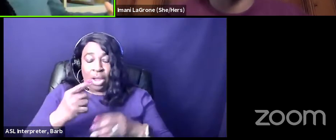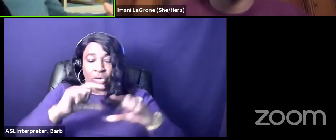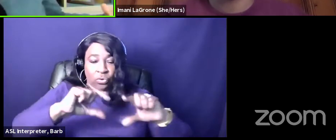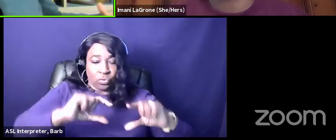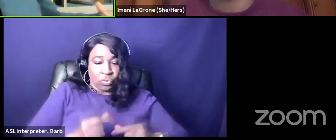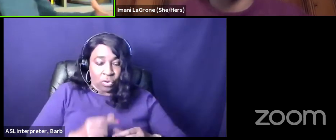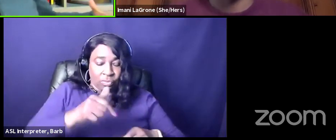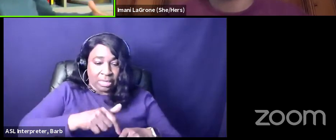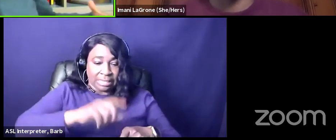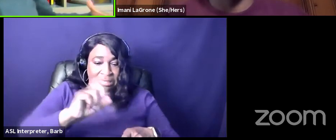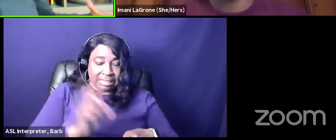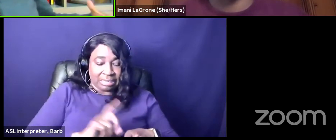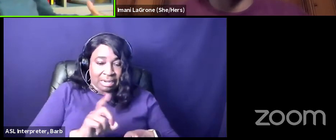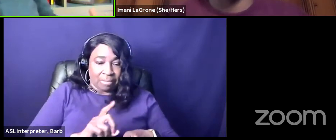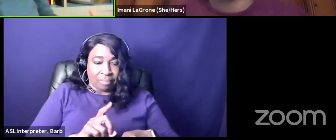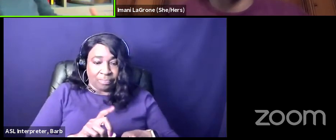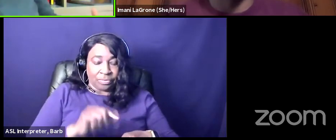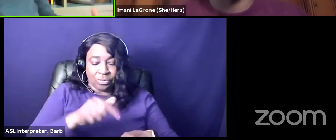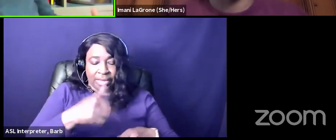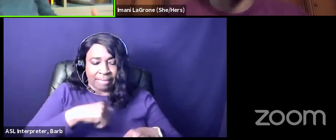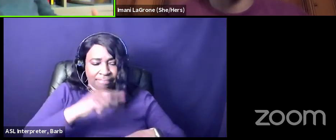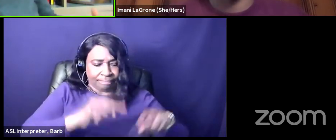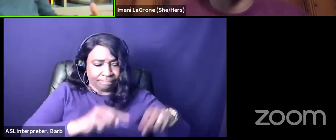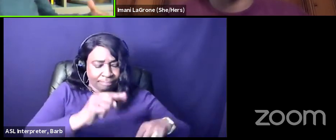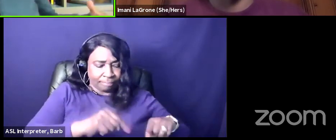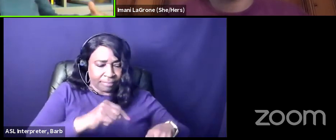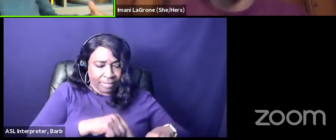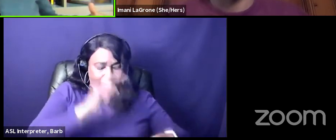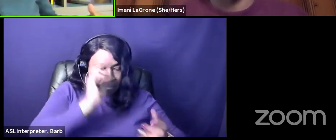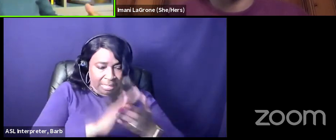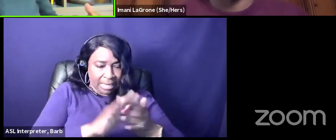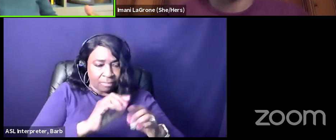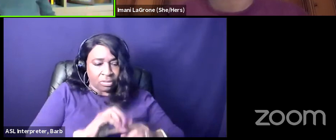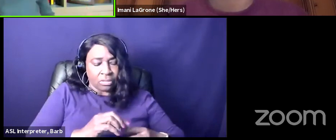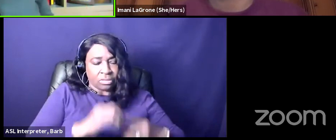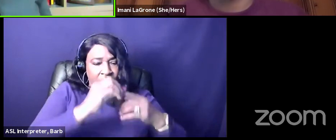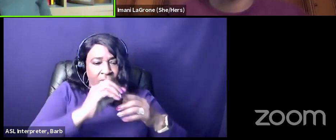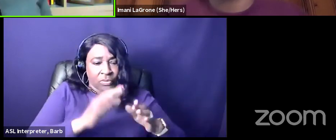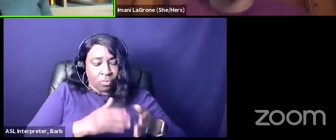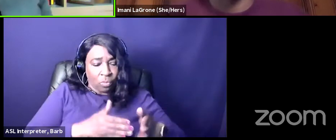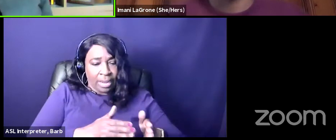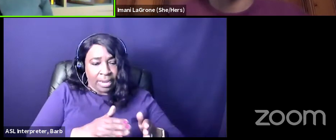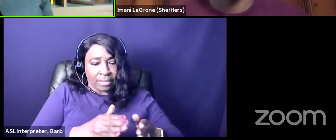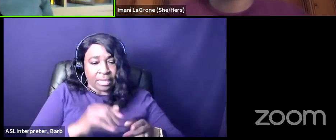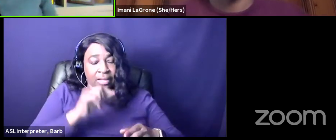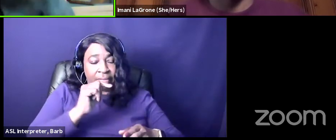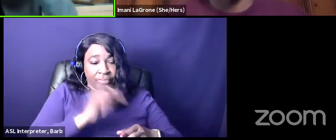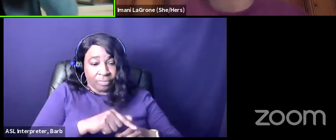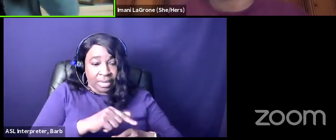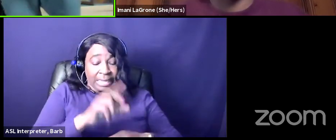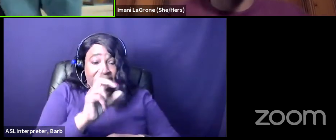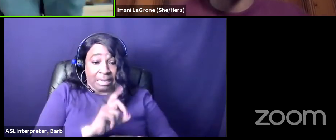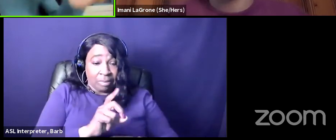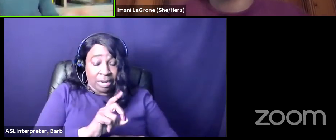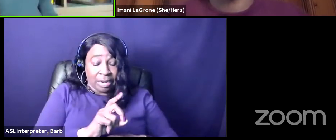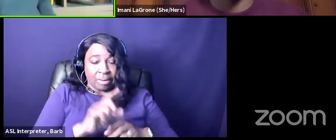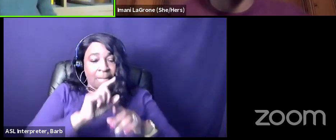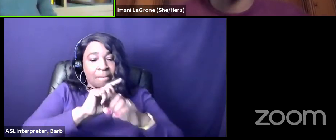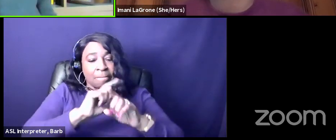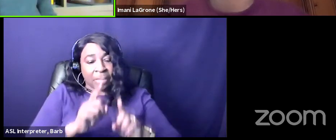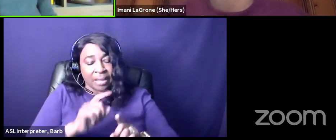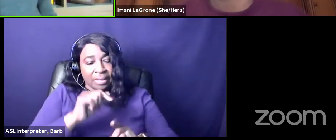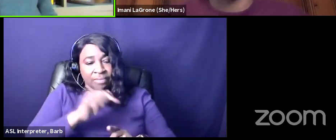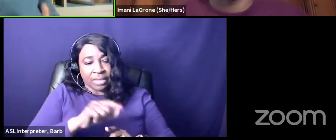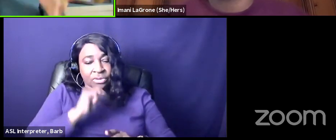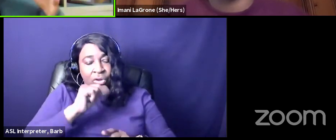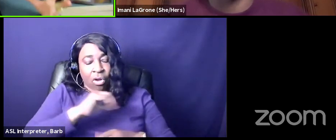your moderate to conservative black women who are like i can't be the republican party i'm a democrat but they're conservative on lots of issues and we're all under the